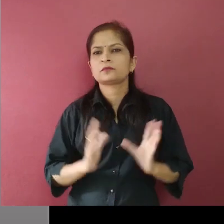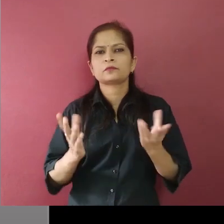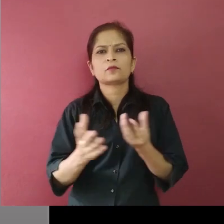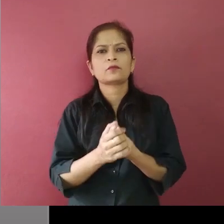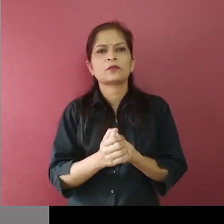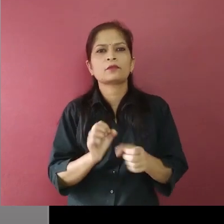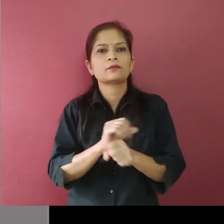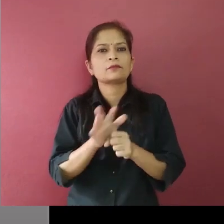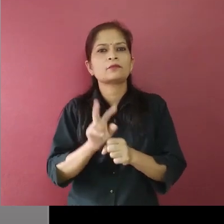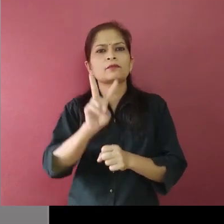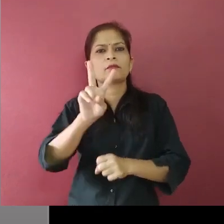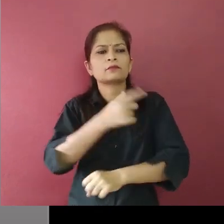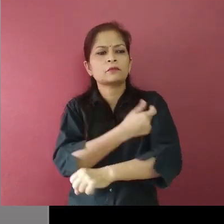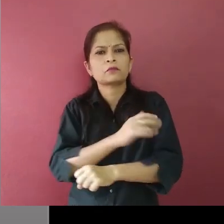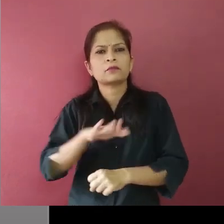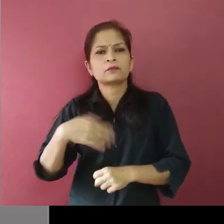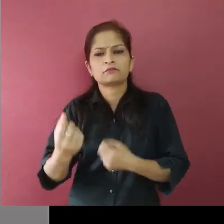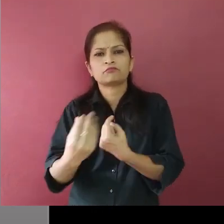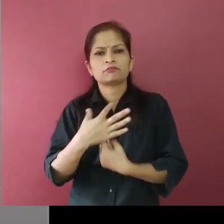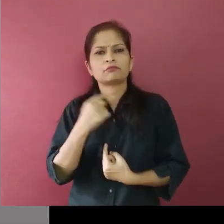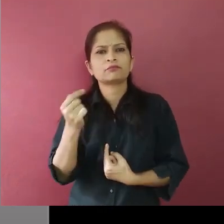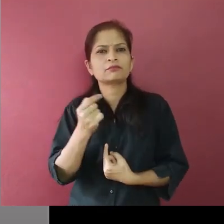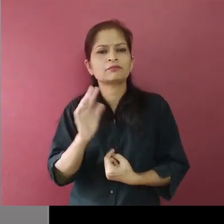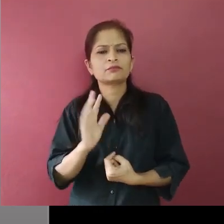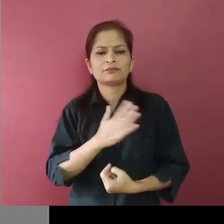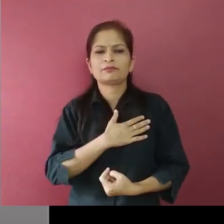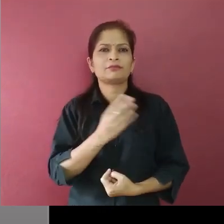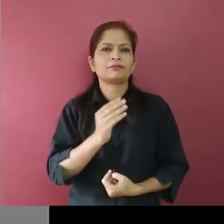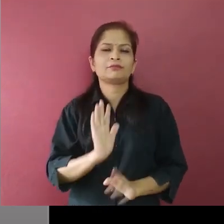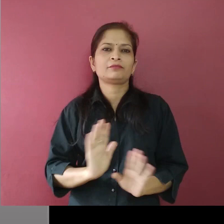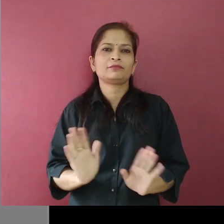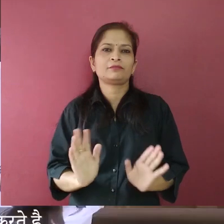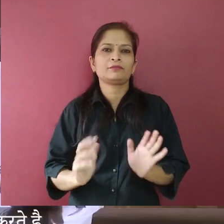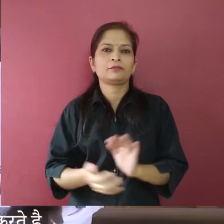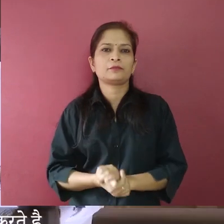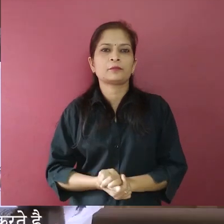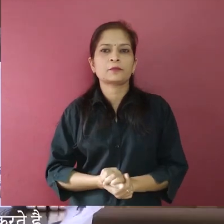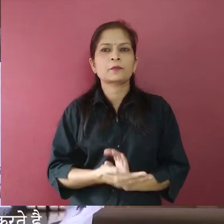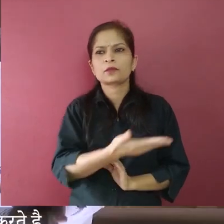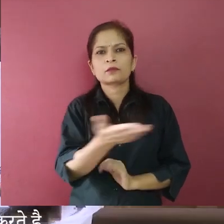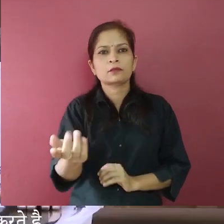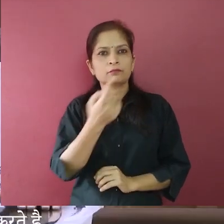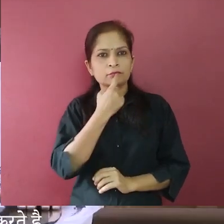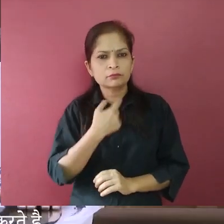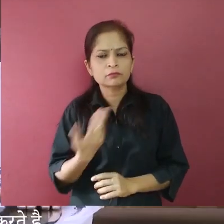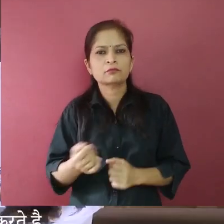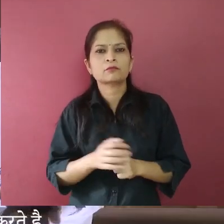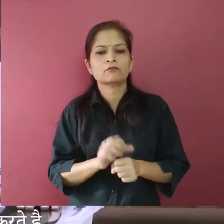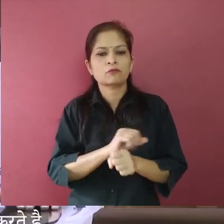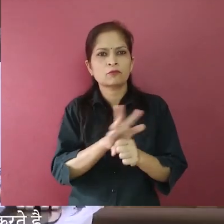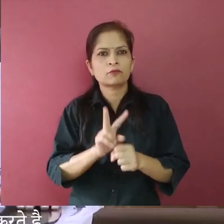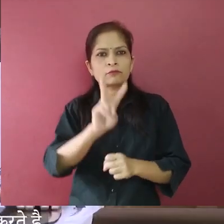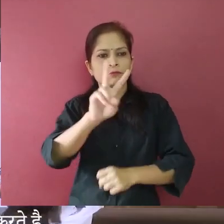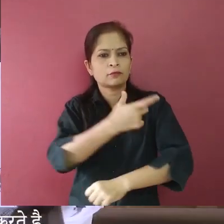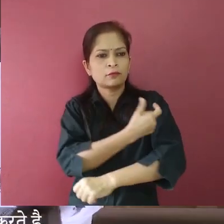Why should we not be fearful of AEFI and associated risks of vaccinations? When we talk of adverse events following